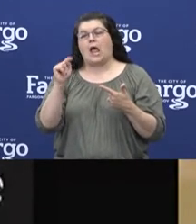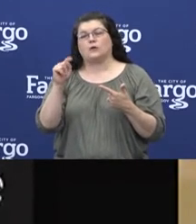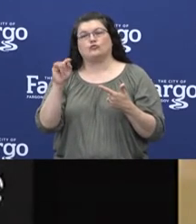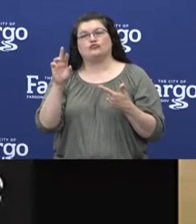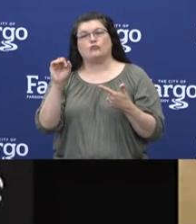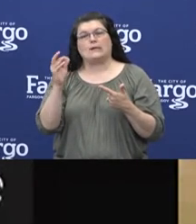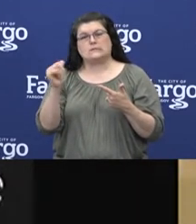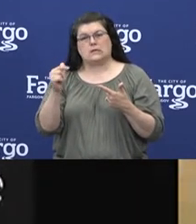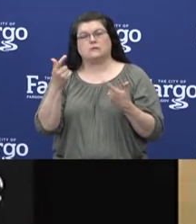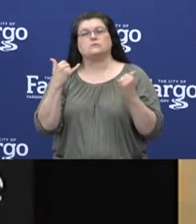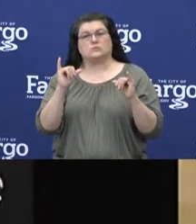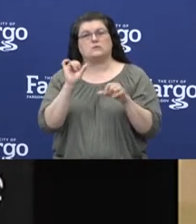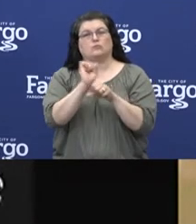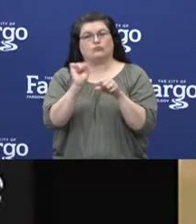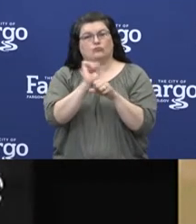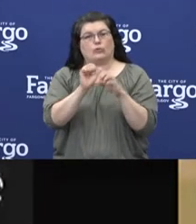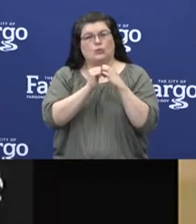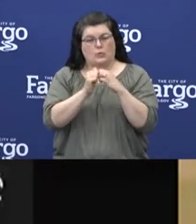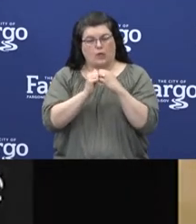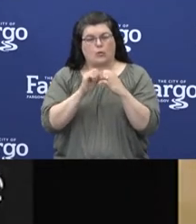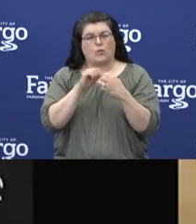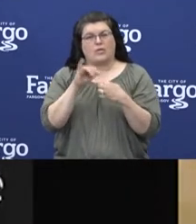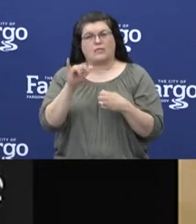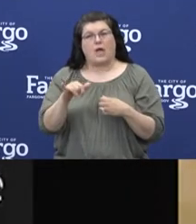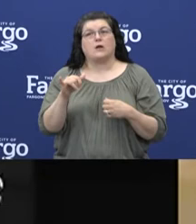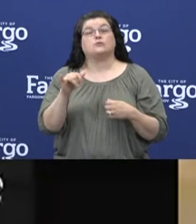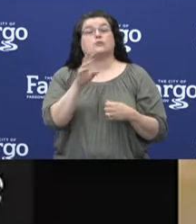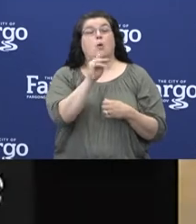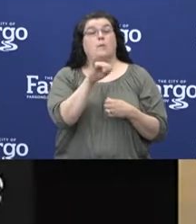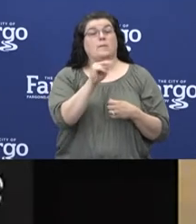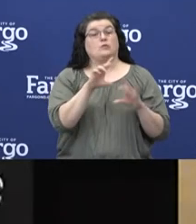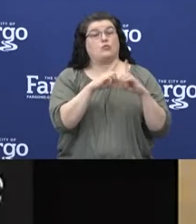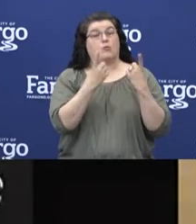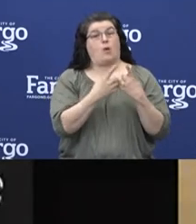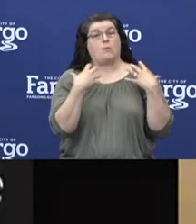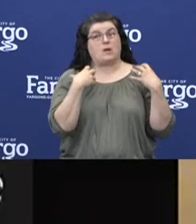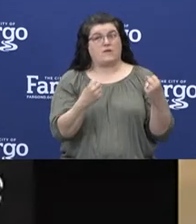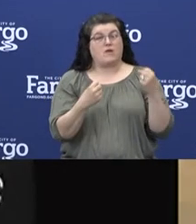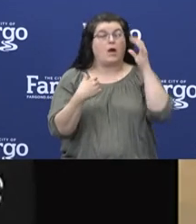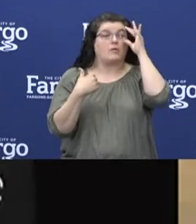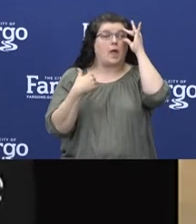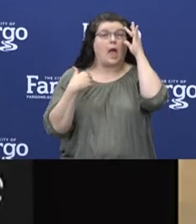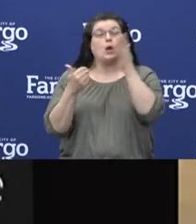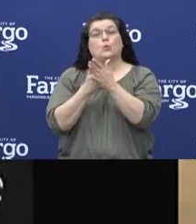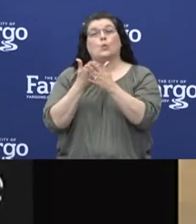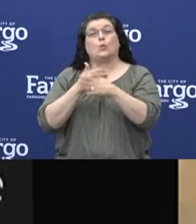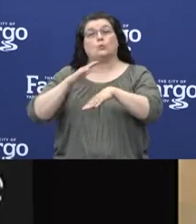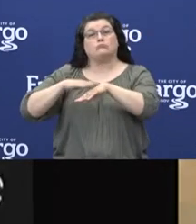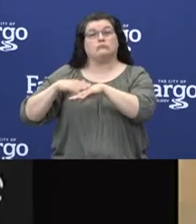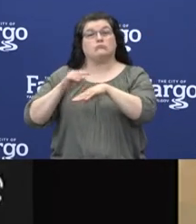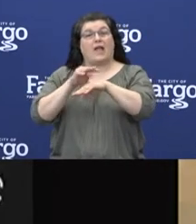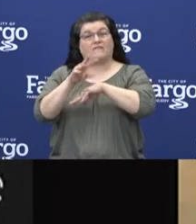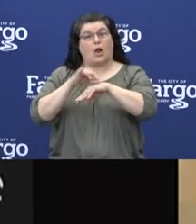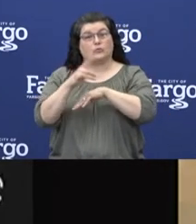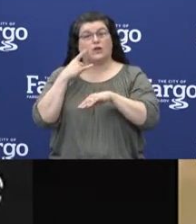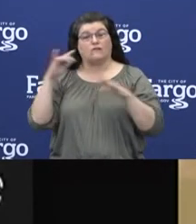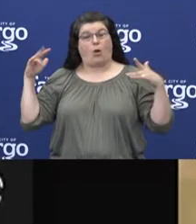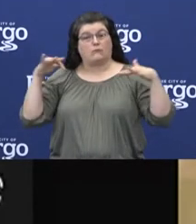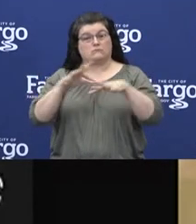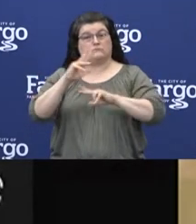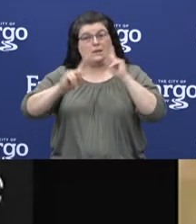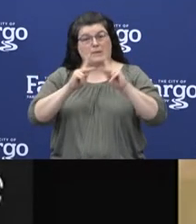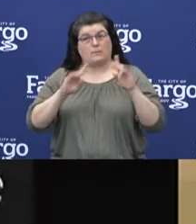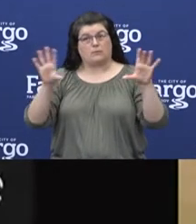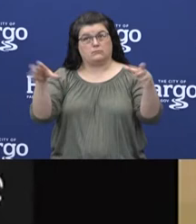Health in those efforts. Minnesota Department of Health just released a health advisory on mass gatherings. They're recommending